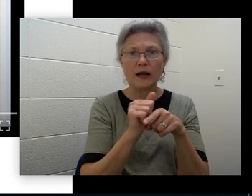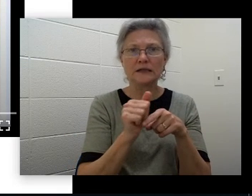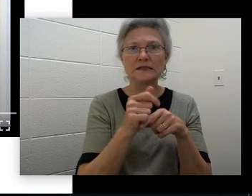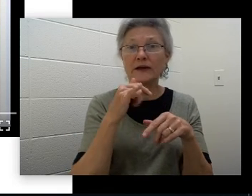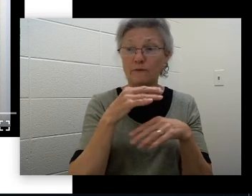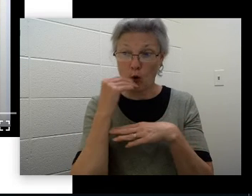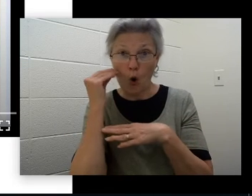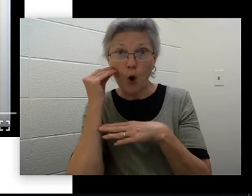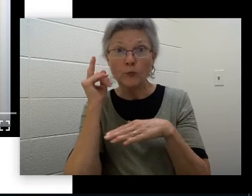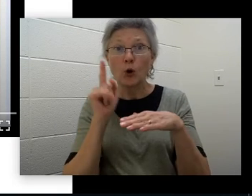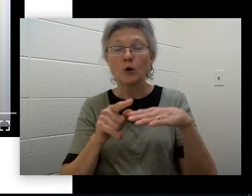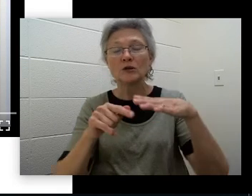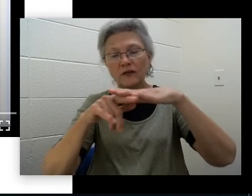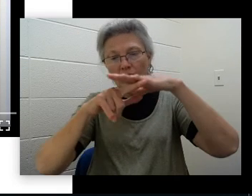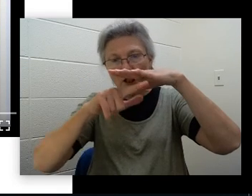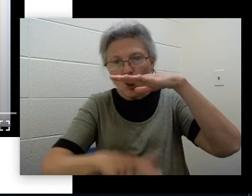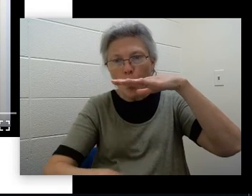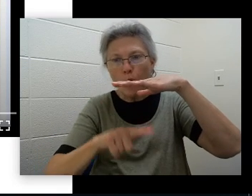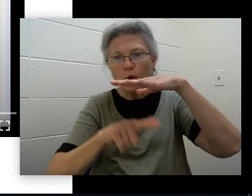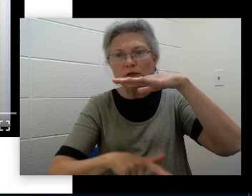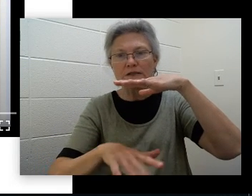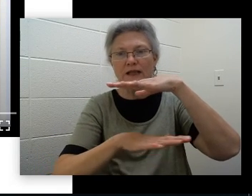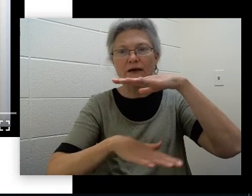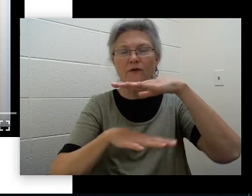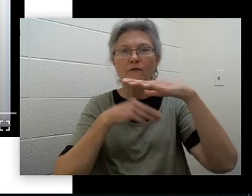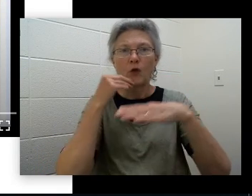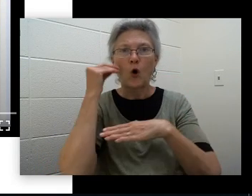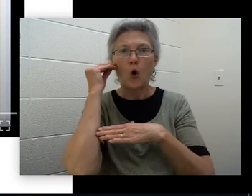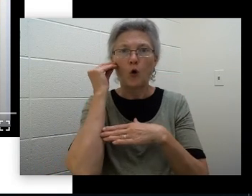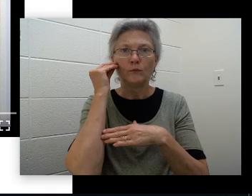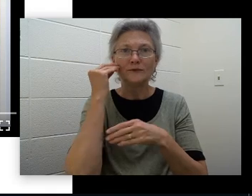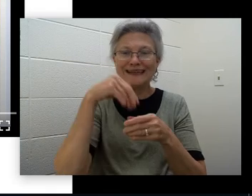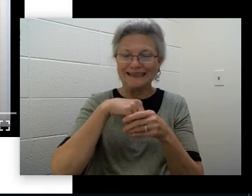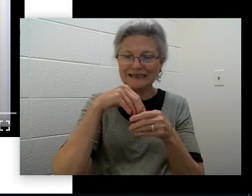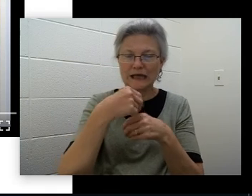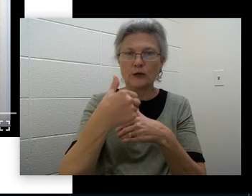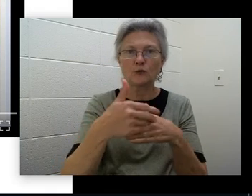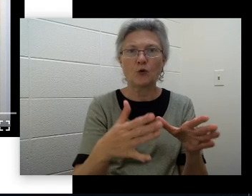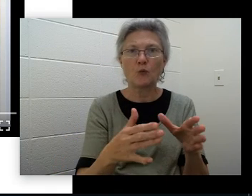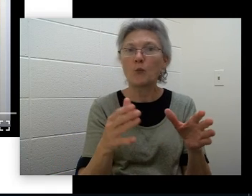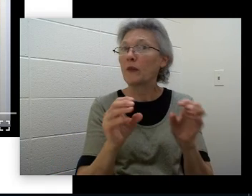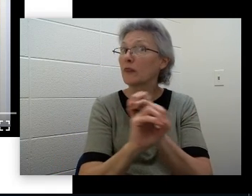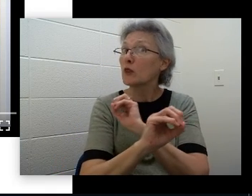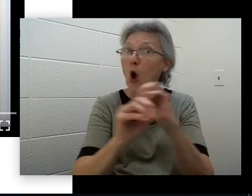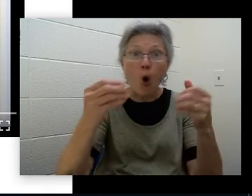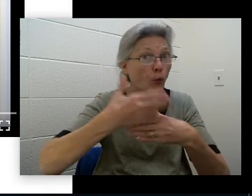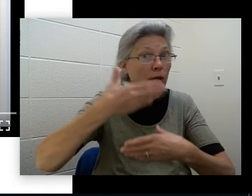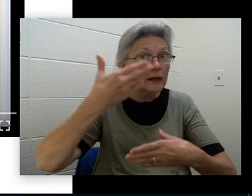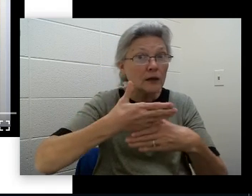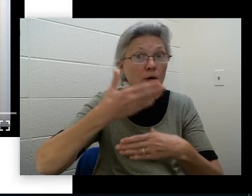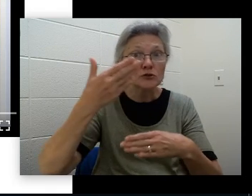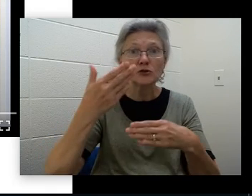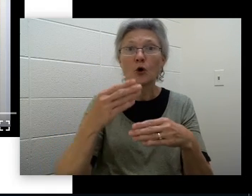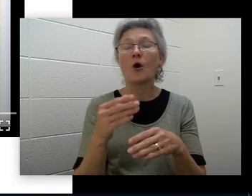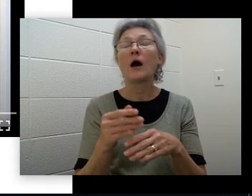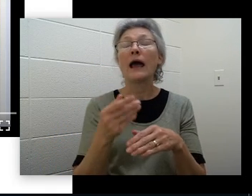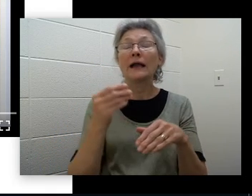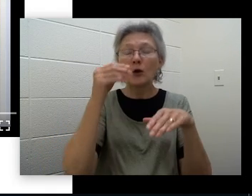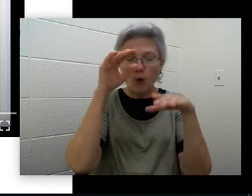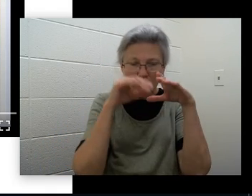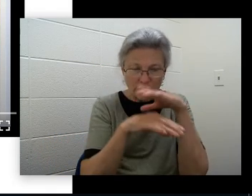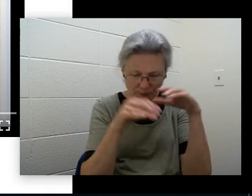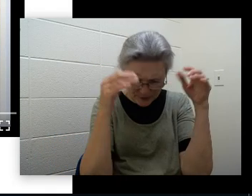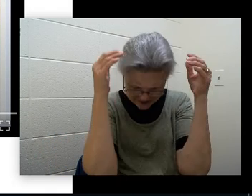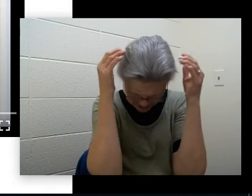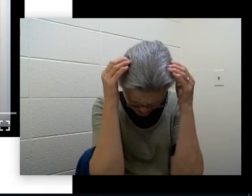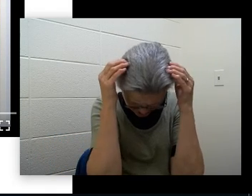if we're at home, we need to go to the lowest level of the home, to an interior room without windows, and get into position just like